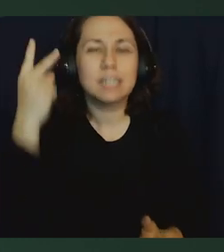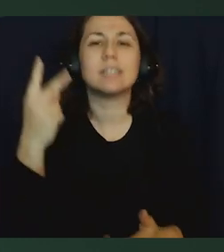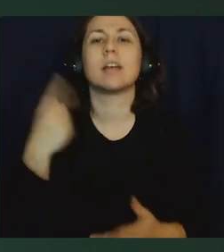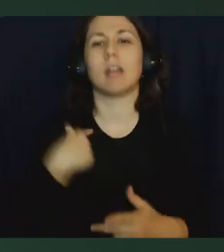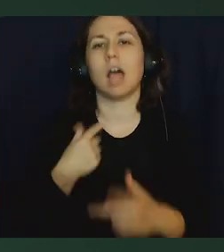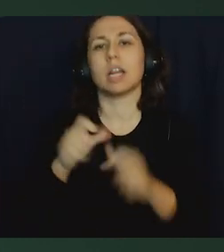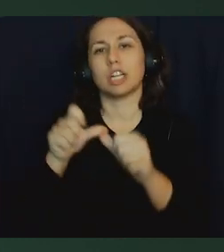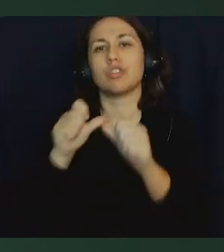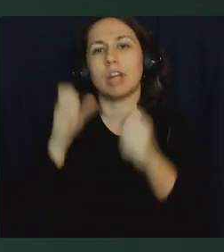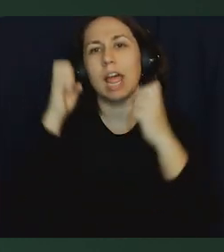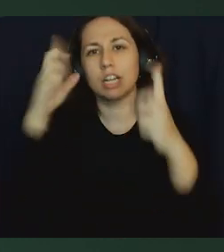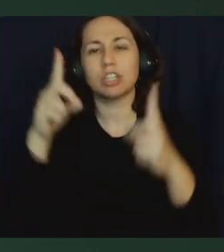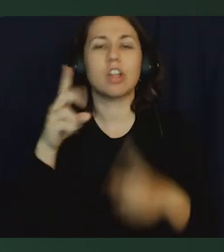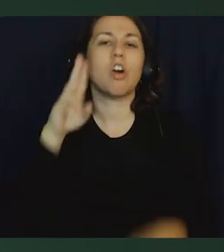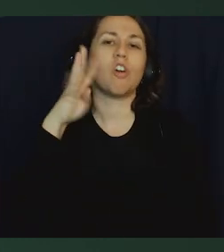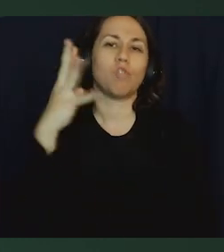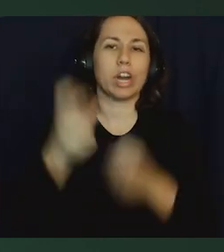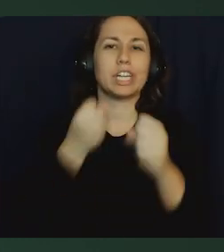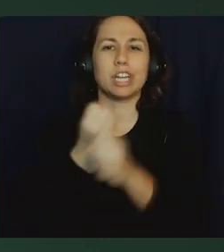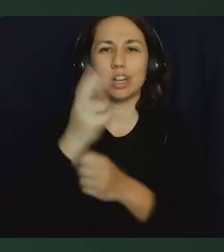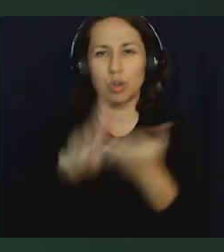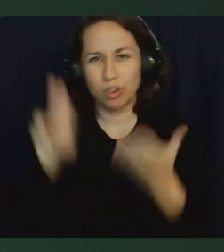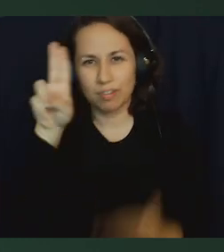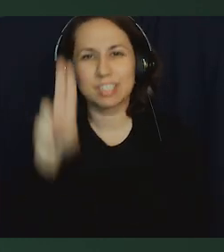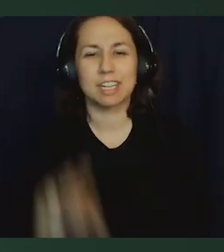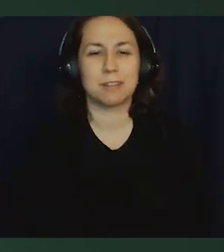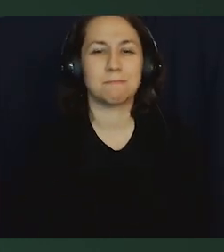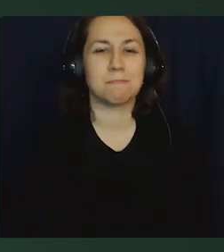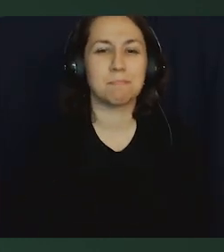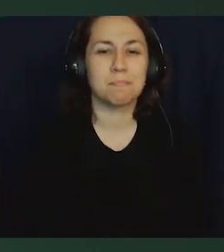and making new memories as I continue my education at Aboria University.